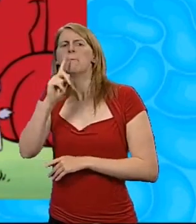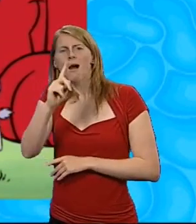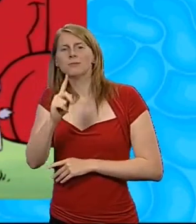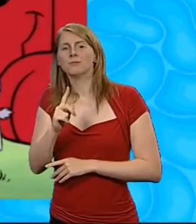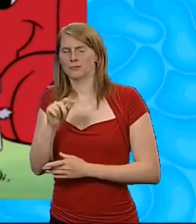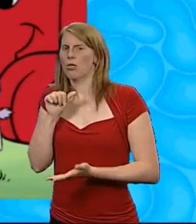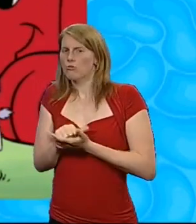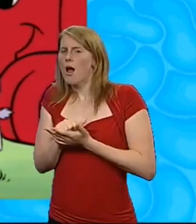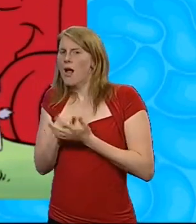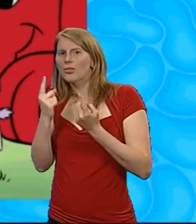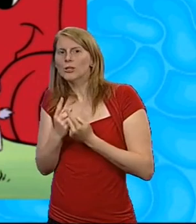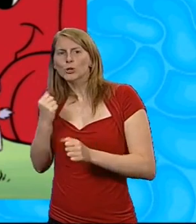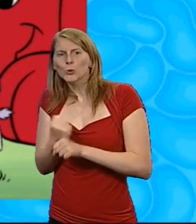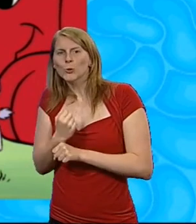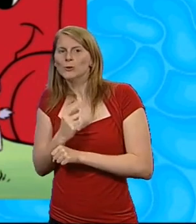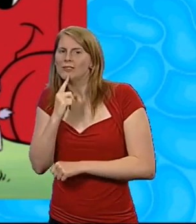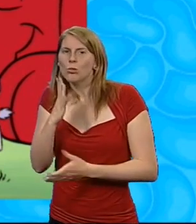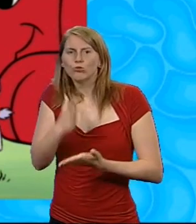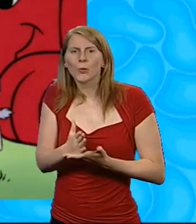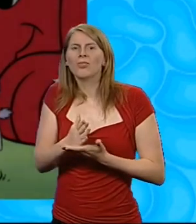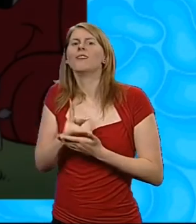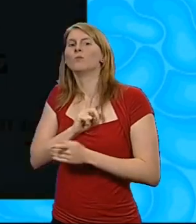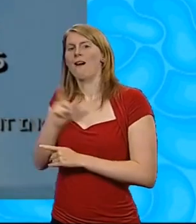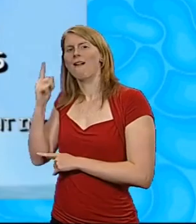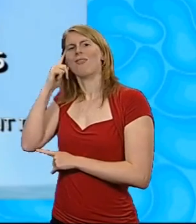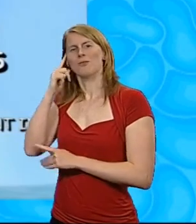Clifford's big idea for today is be truthful!